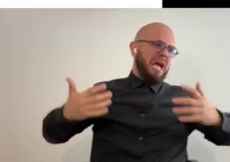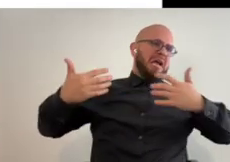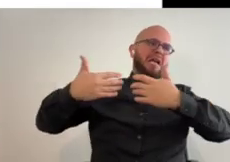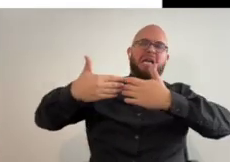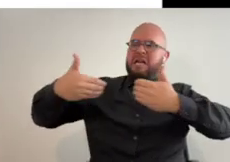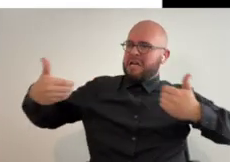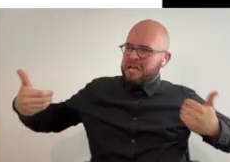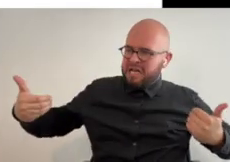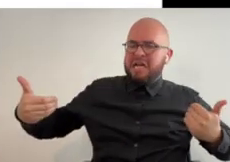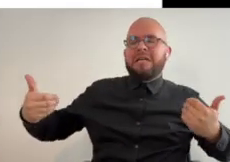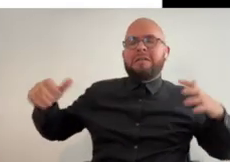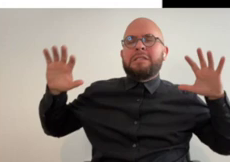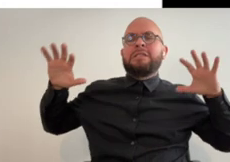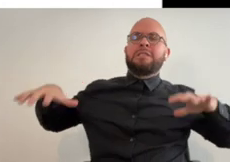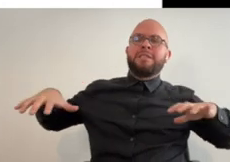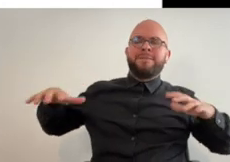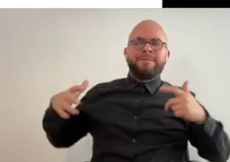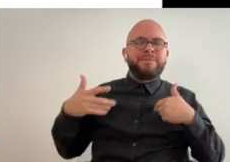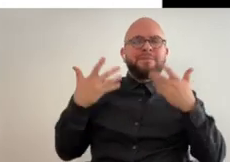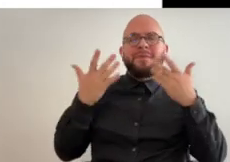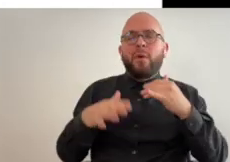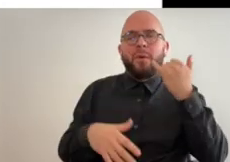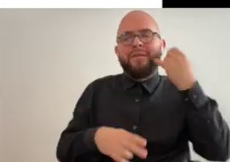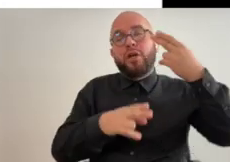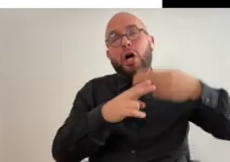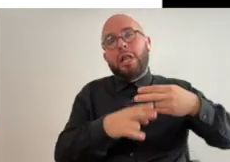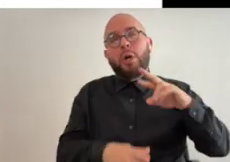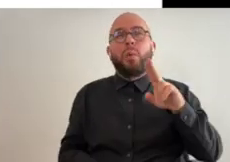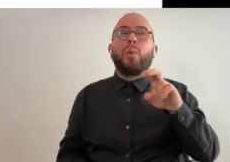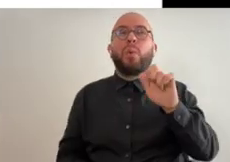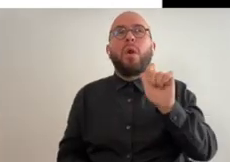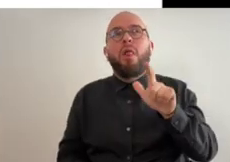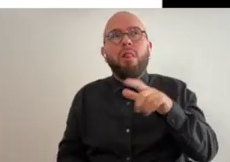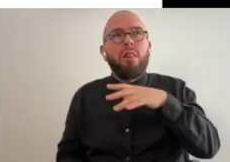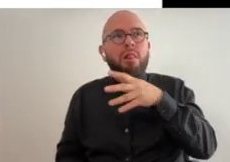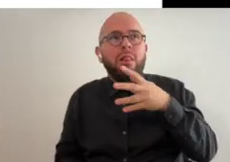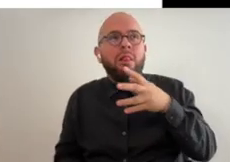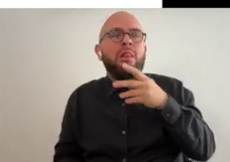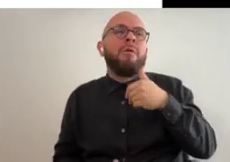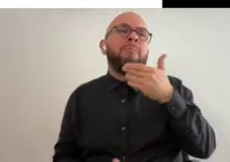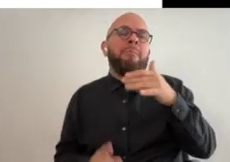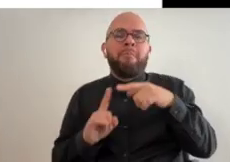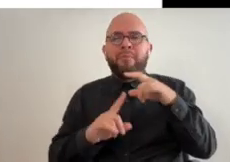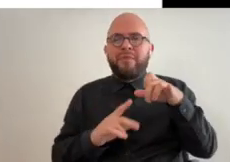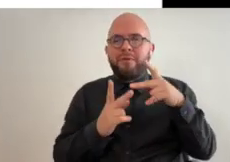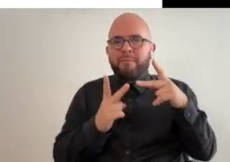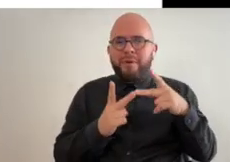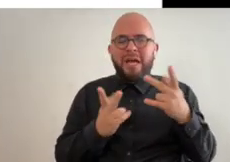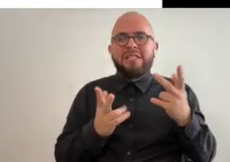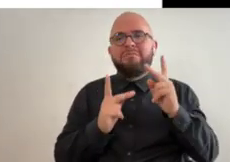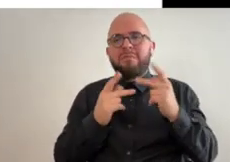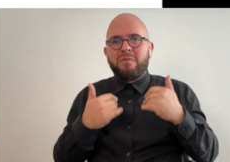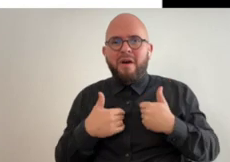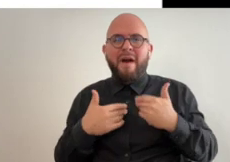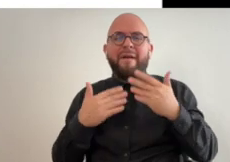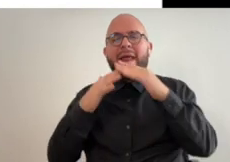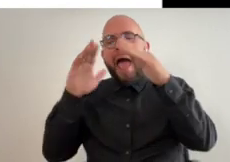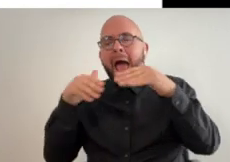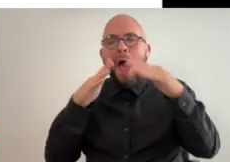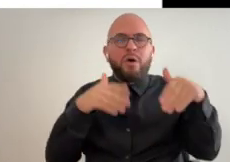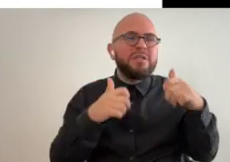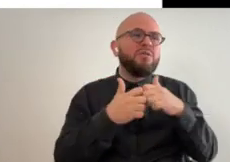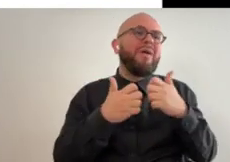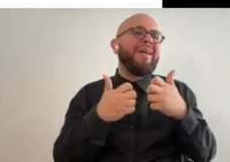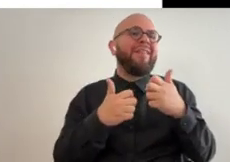you know more separate from each other so i don't know if it's exactly rural but it was like a place where